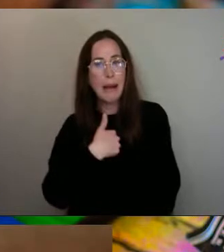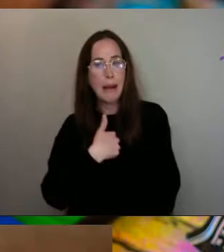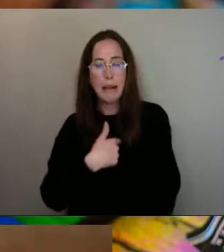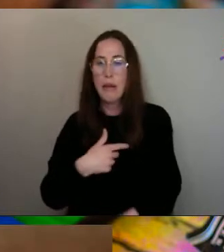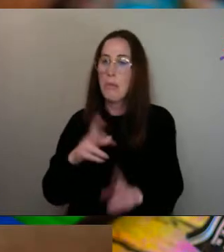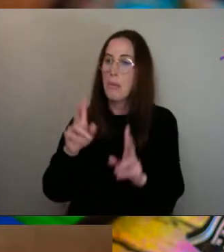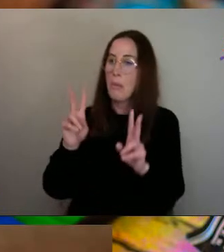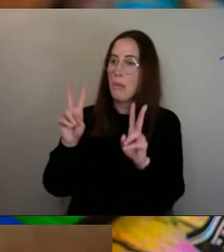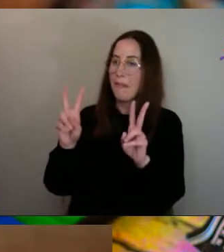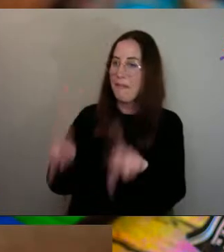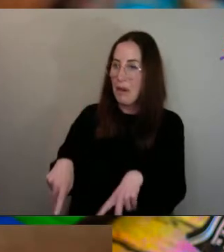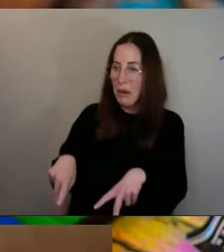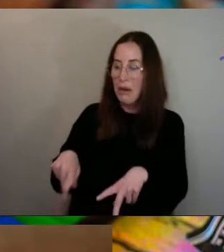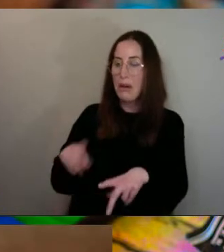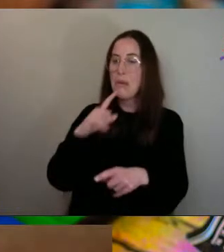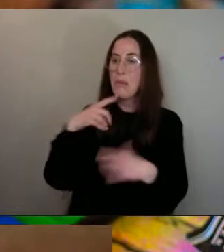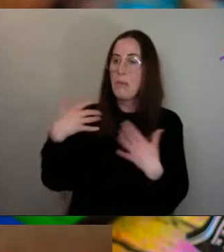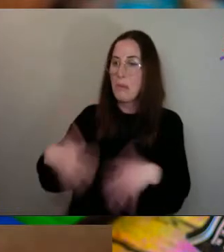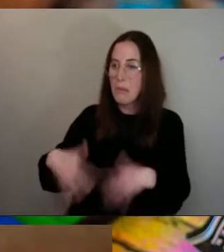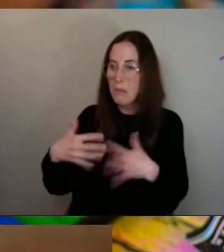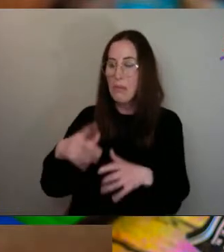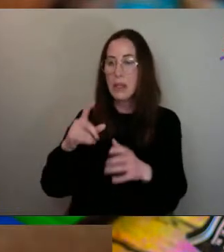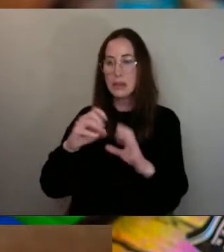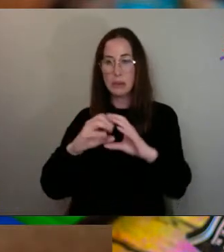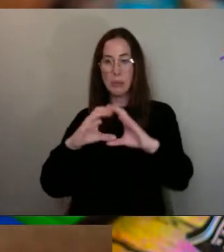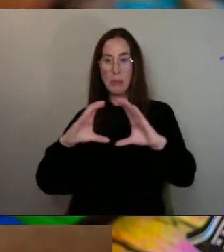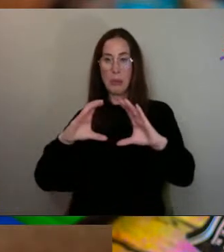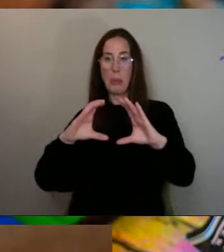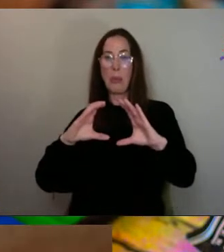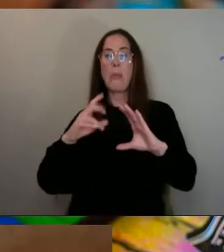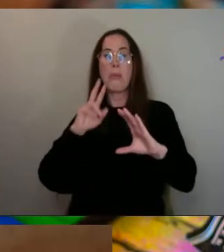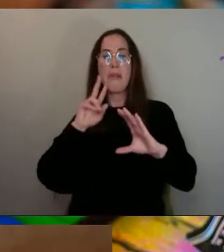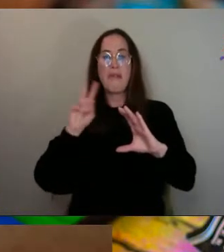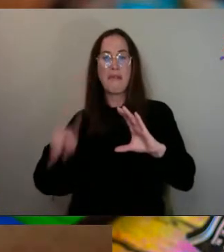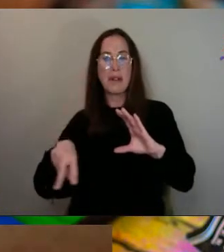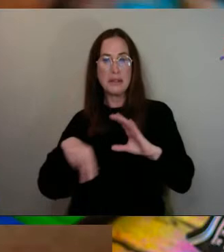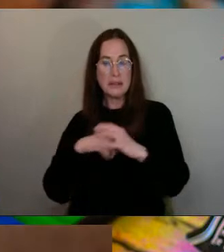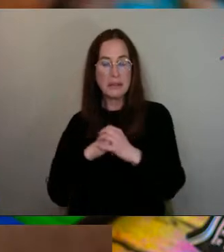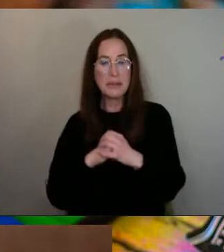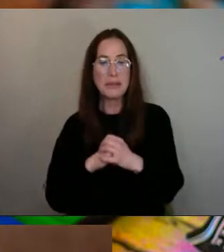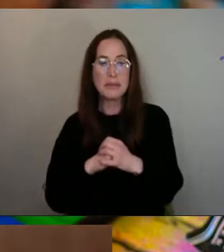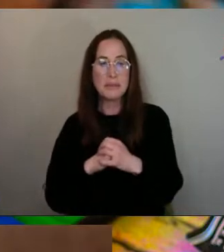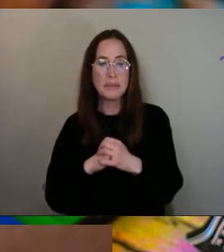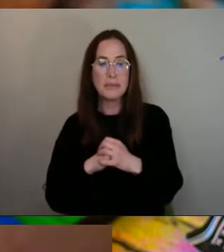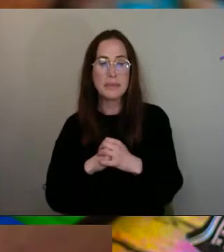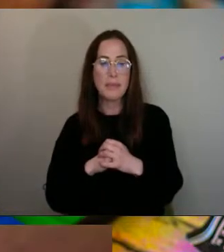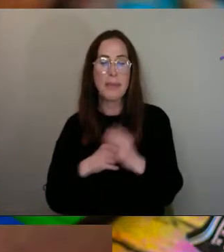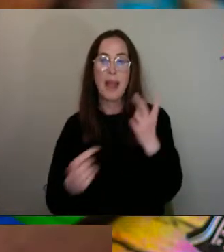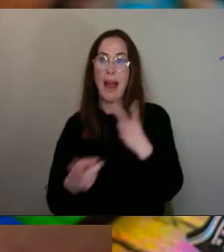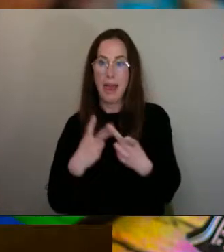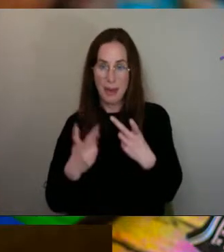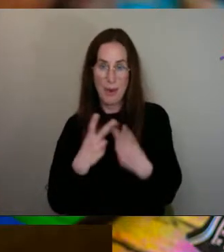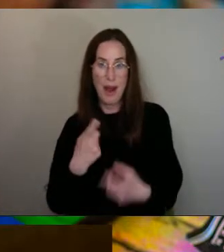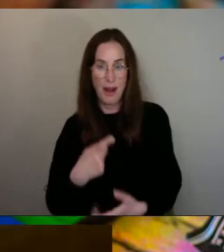Wow. So, you can see the bit that's sort of like highlighted on the screen. And then I've got got another one as well, haven't you?